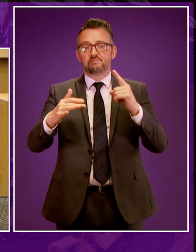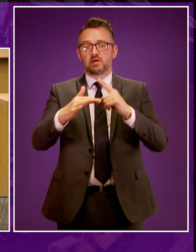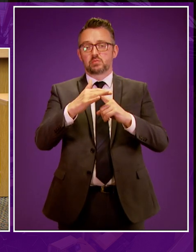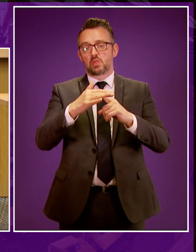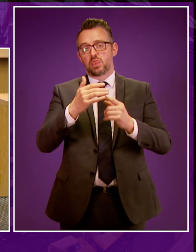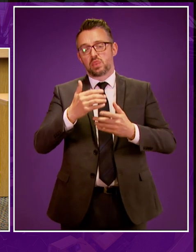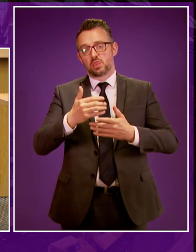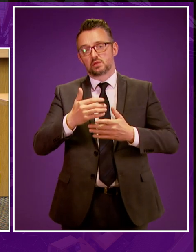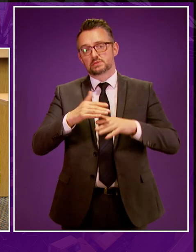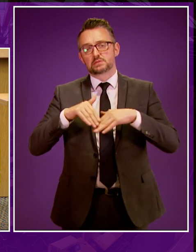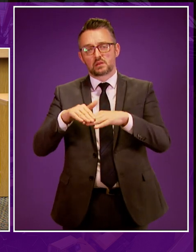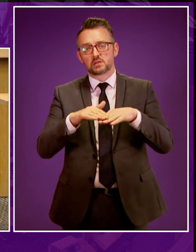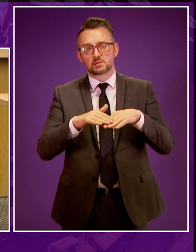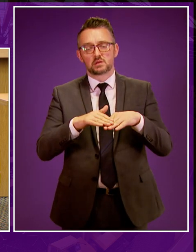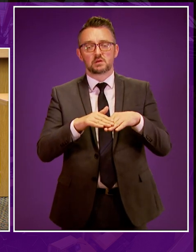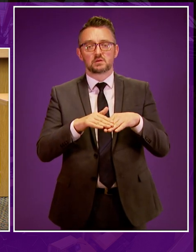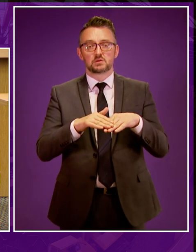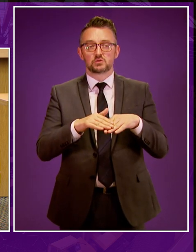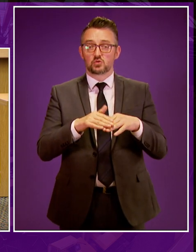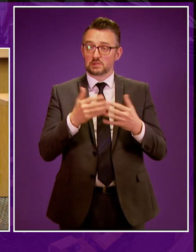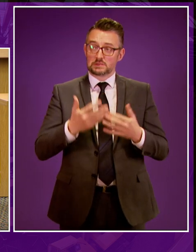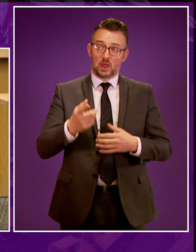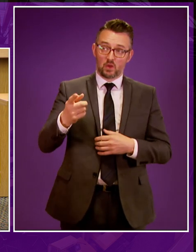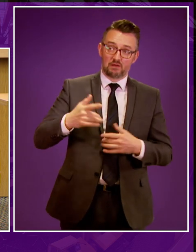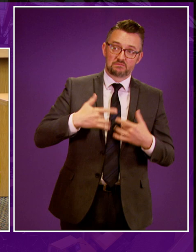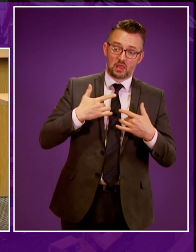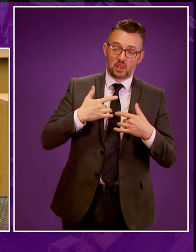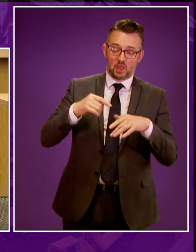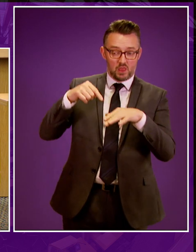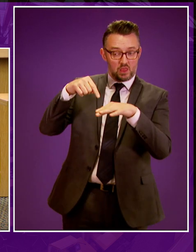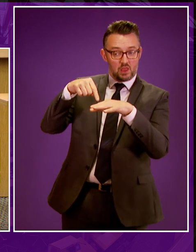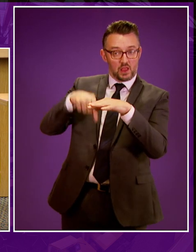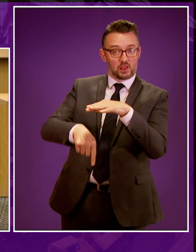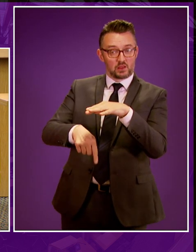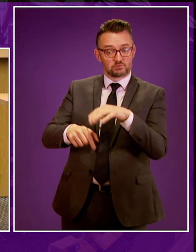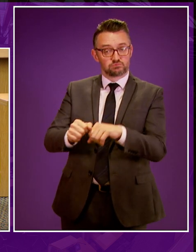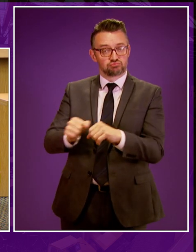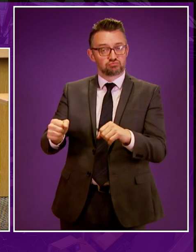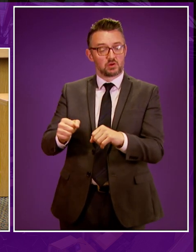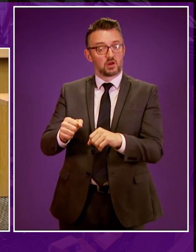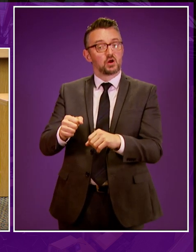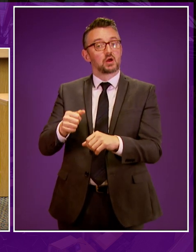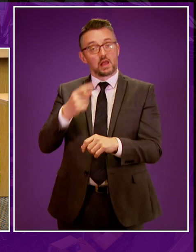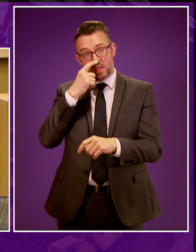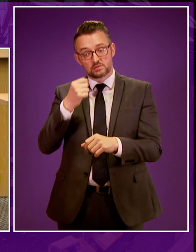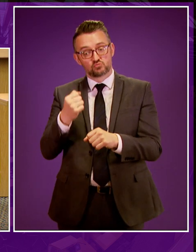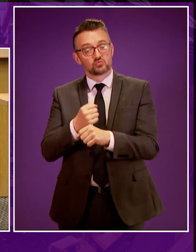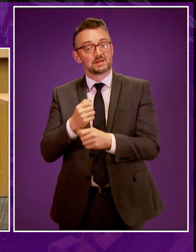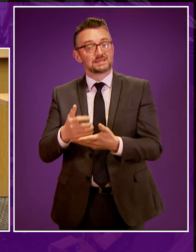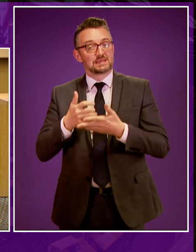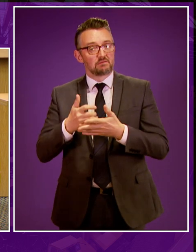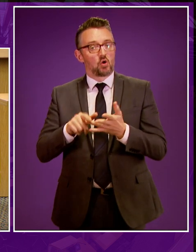safety standards. So by this logic, does he now think that unconventional gas extraction would be be performed safely